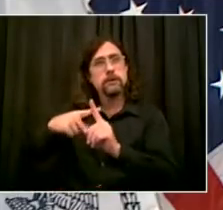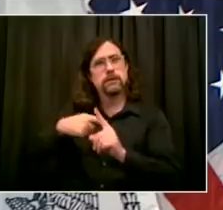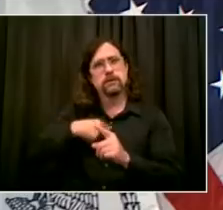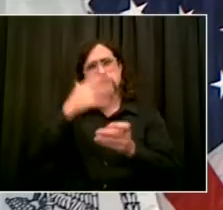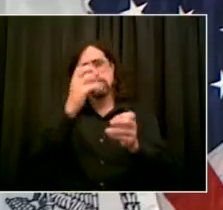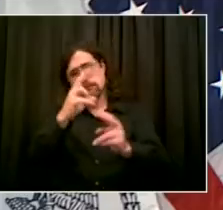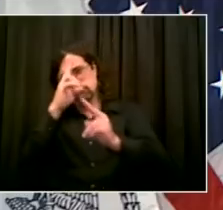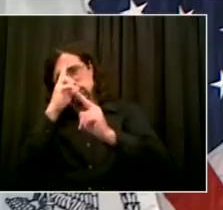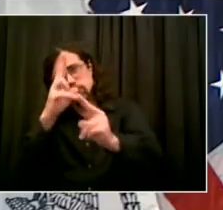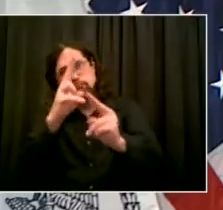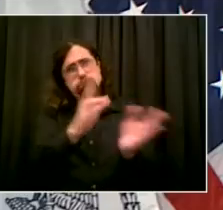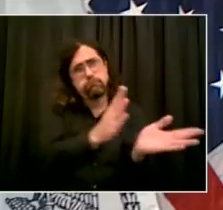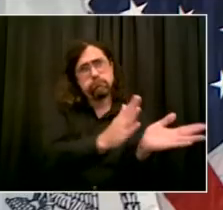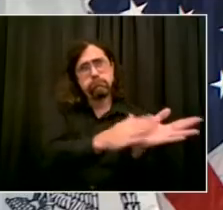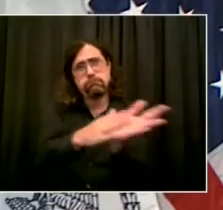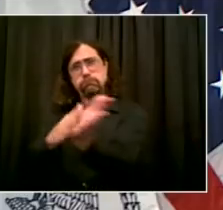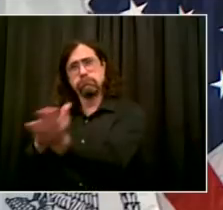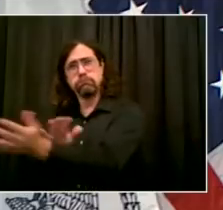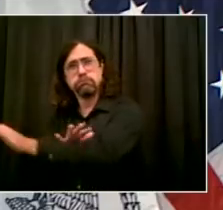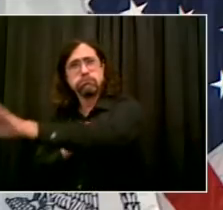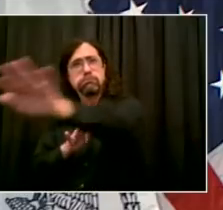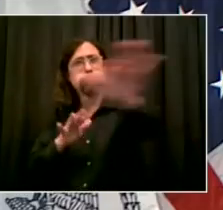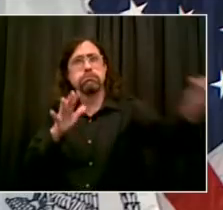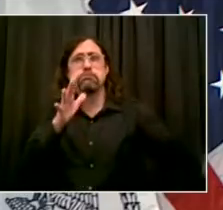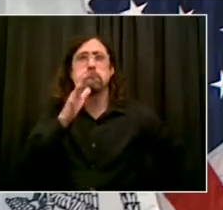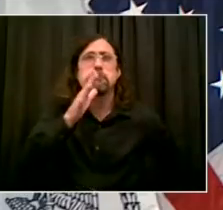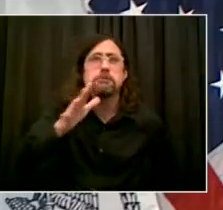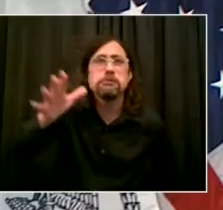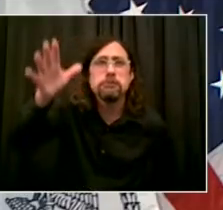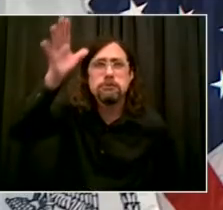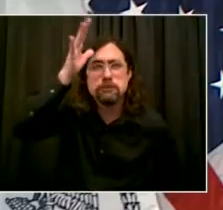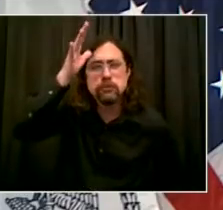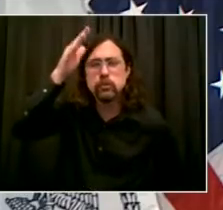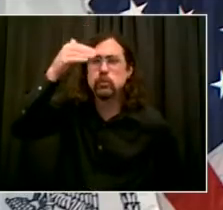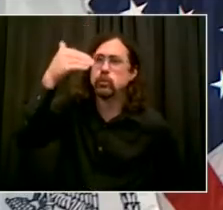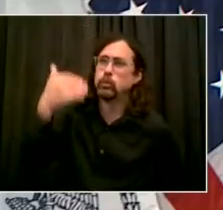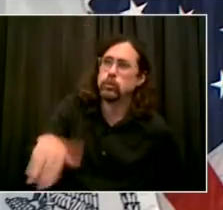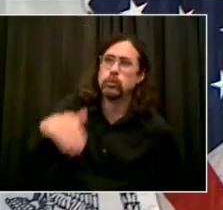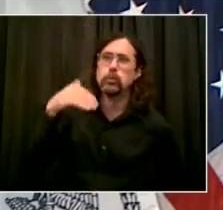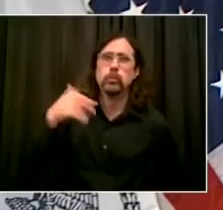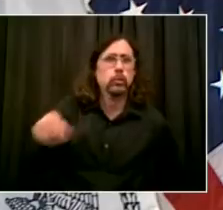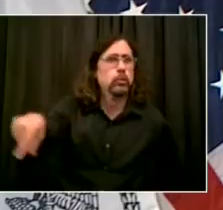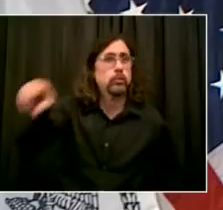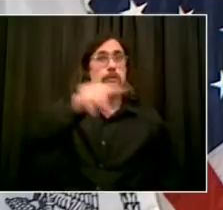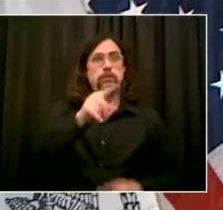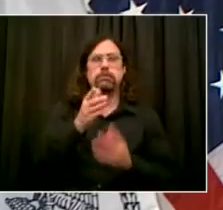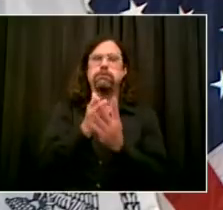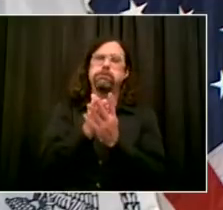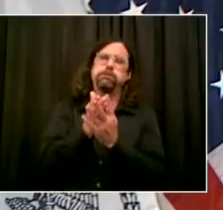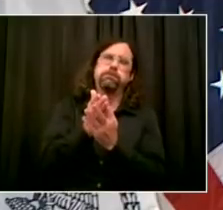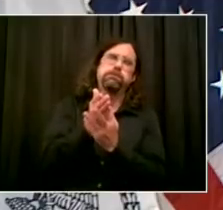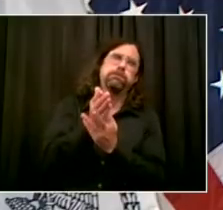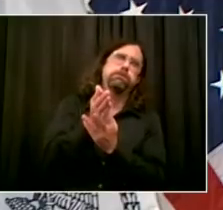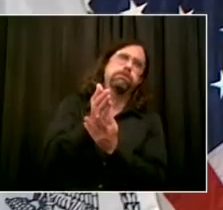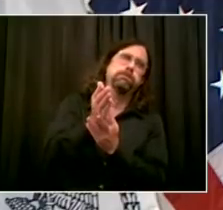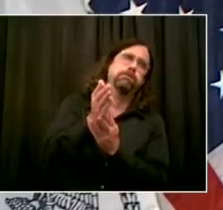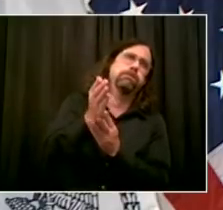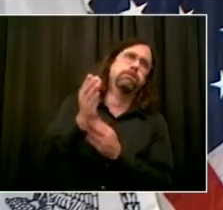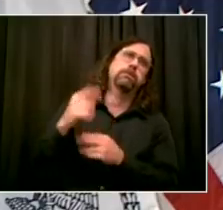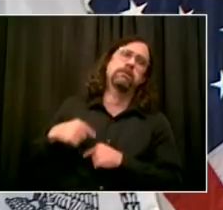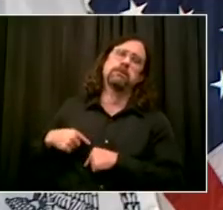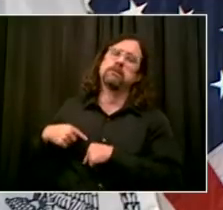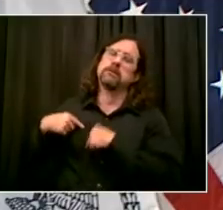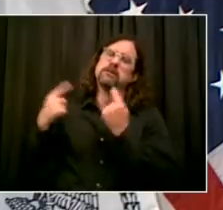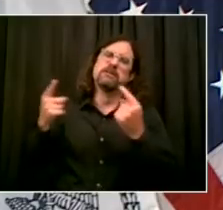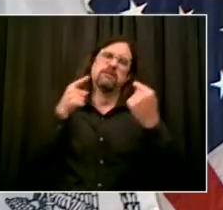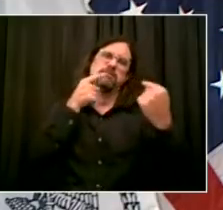education possible and so parents can get back to work. Parents have been through a lot, but they've held the line. And I say, God bless them. I want